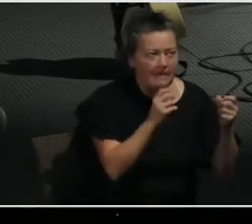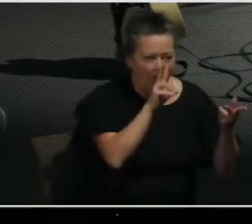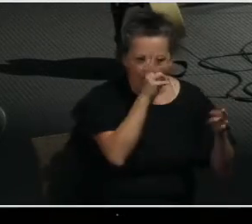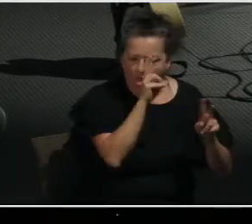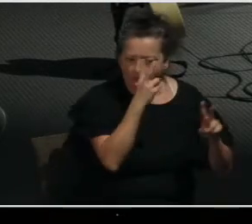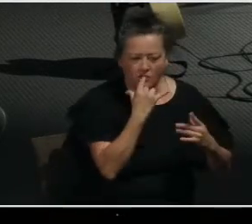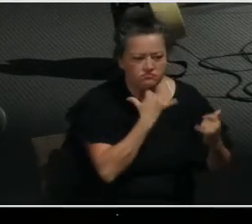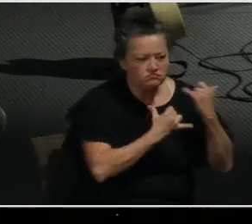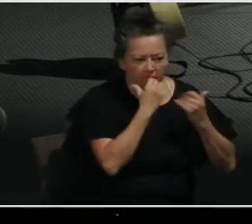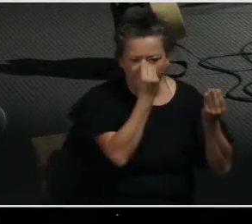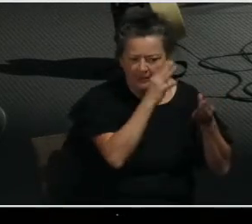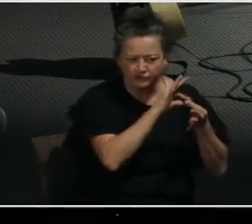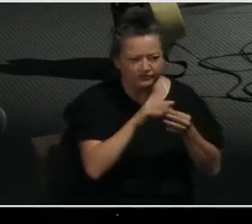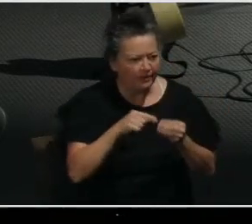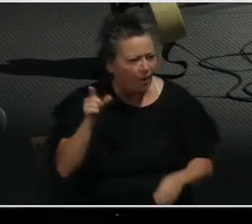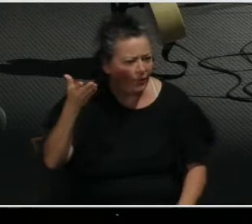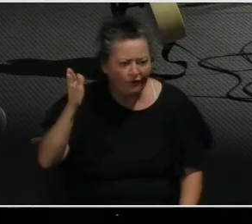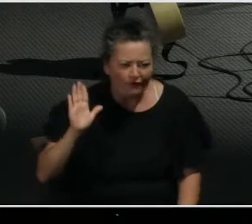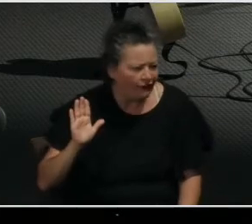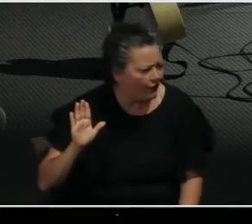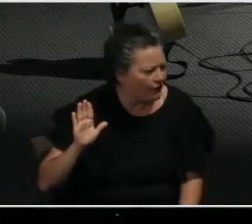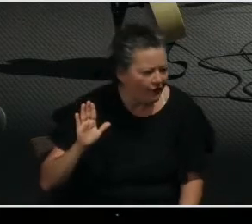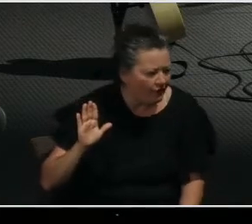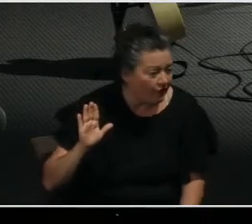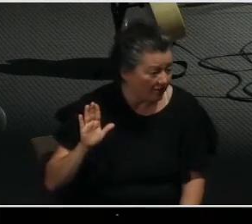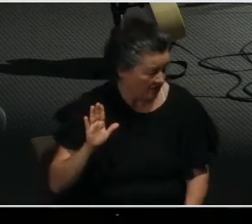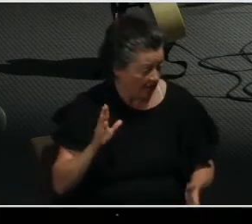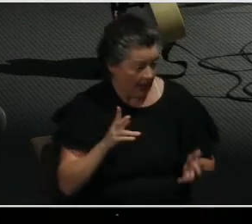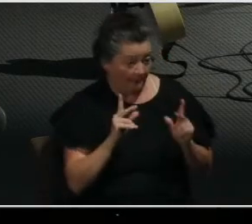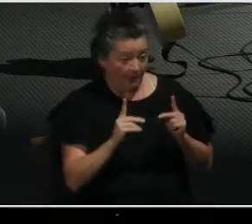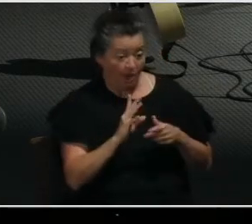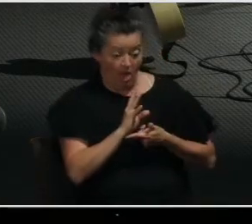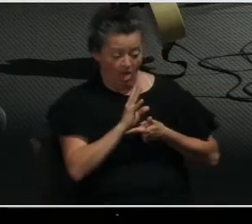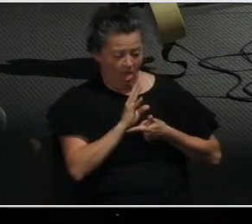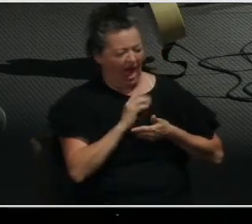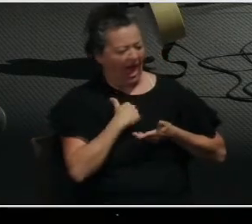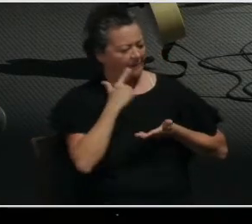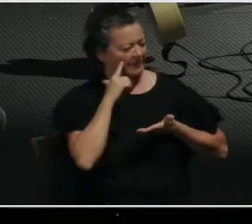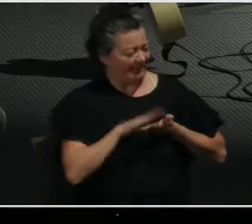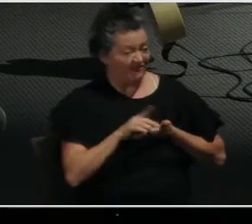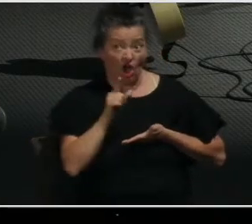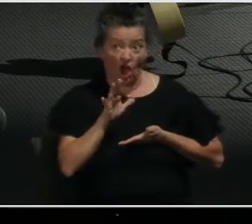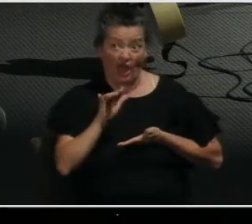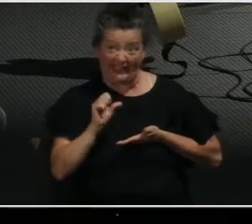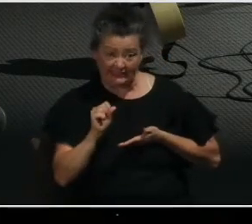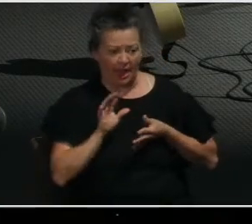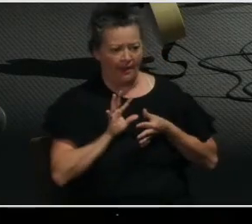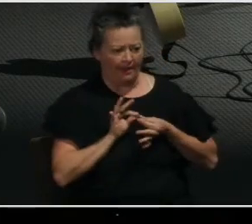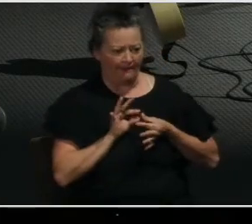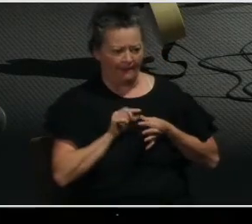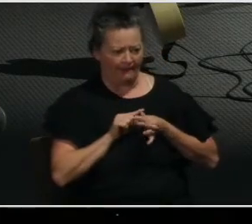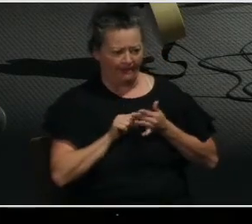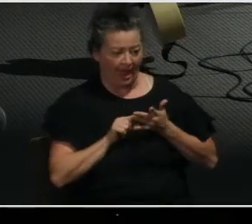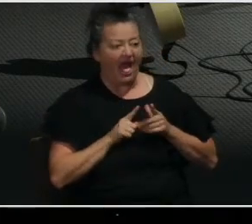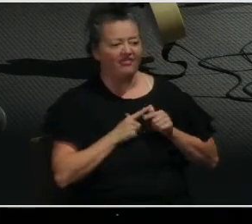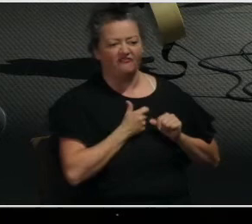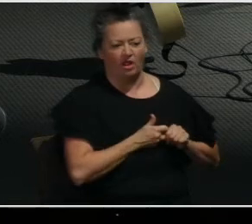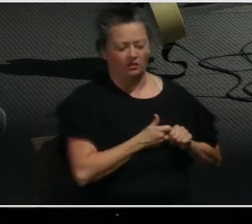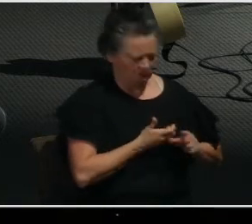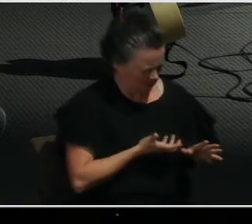or conclusions about God that are inaccurate and then they live their lives according to those conclusions.